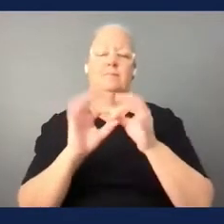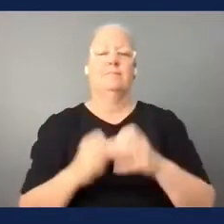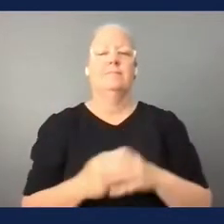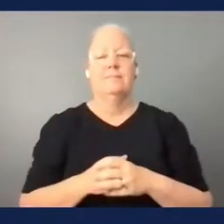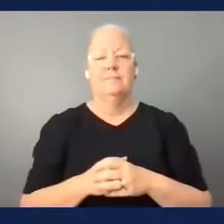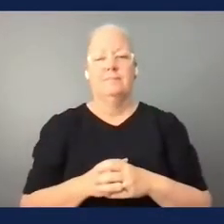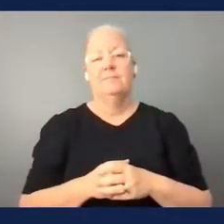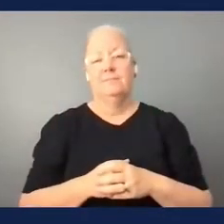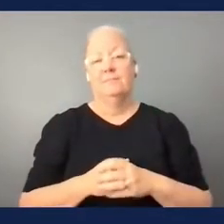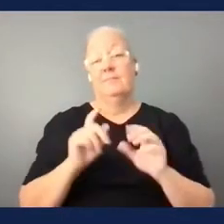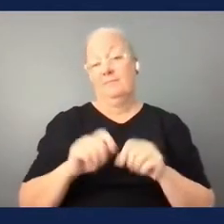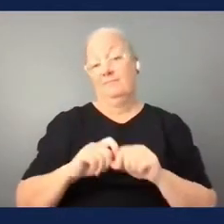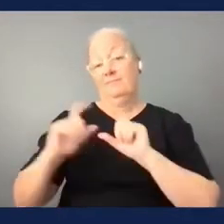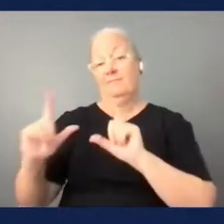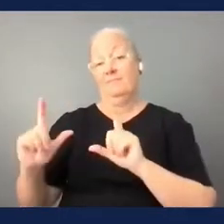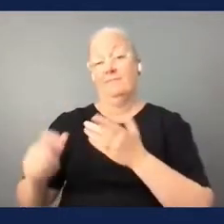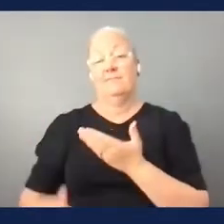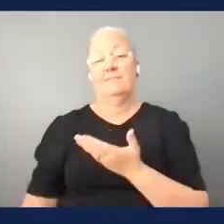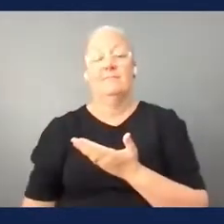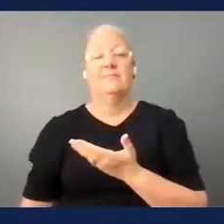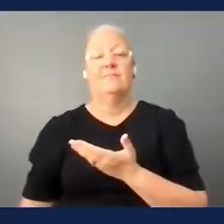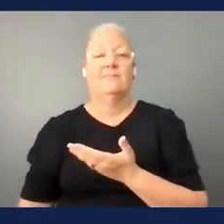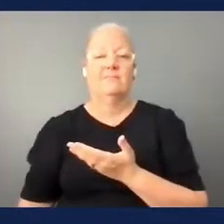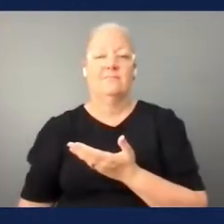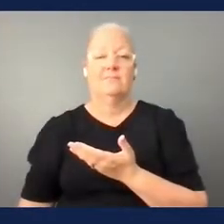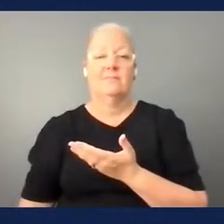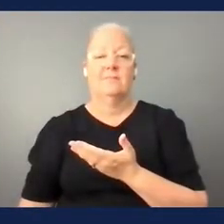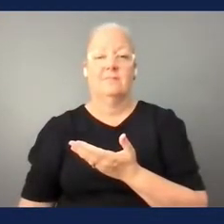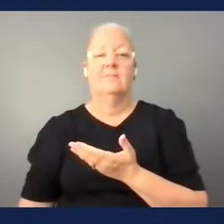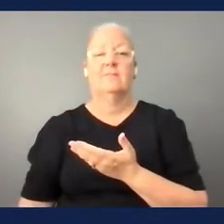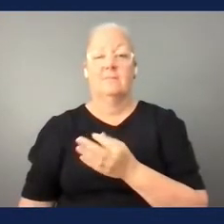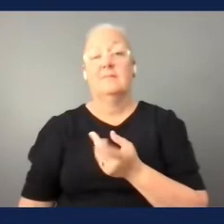yeah next one please